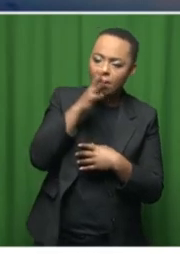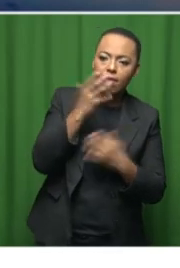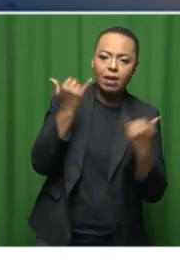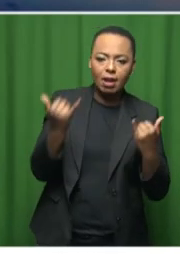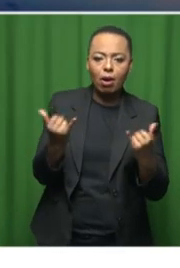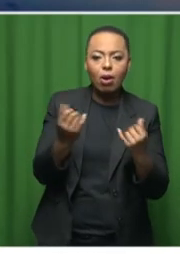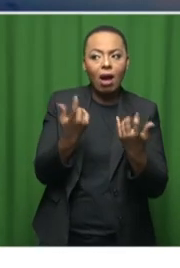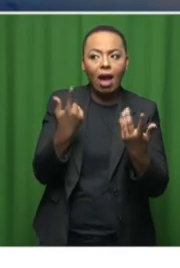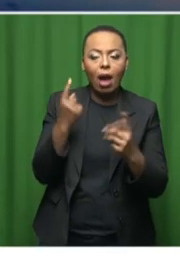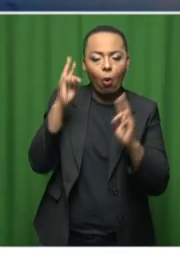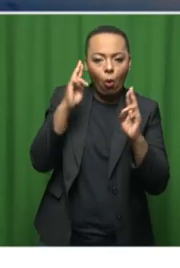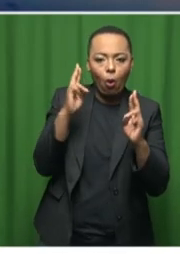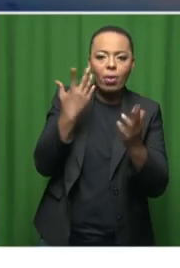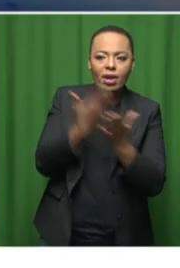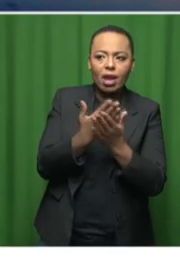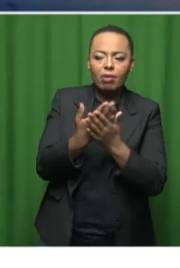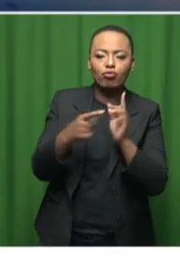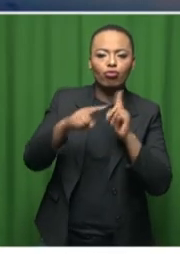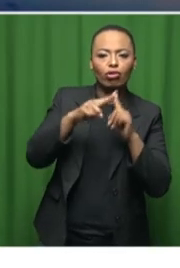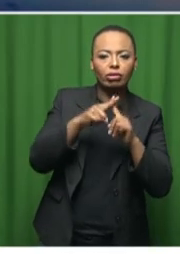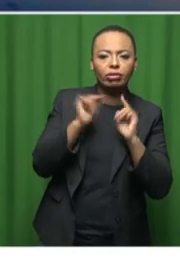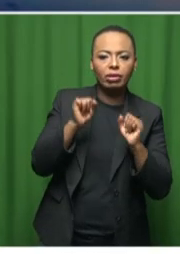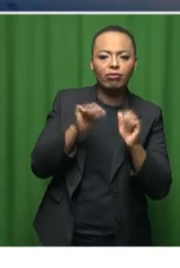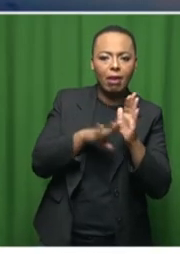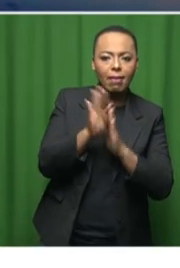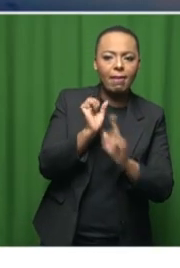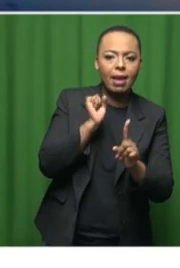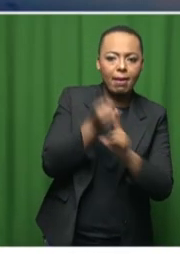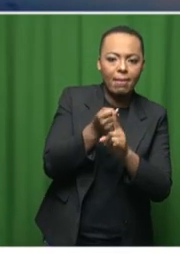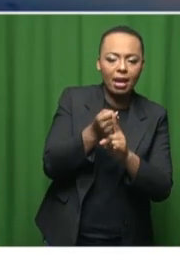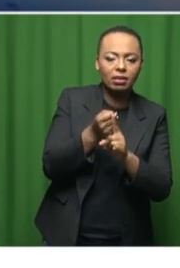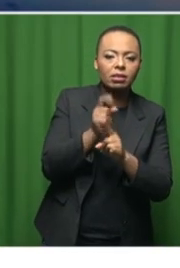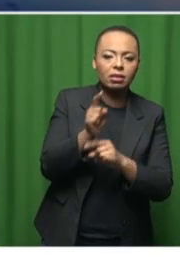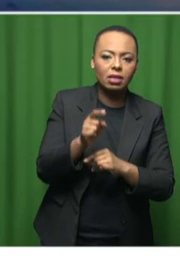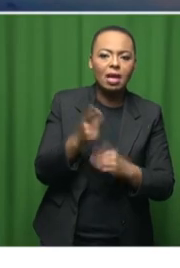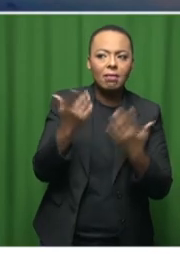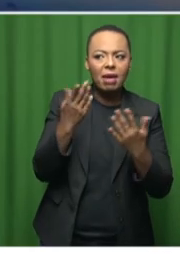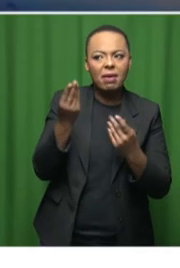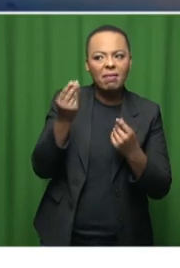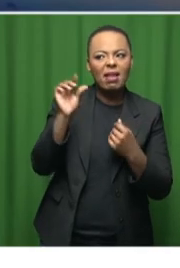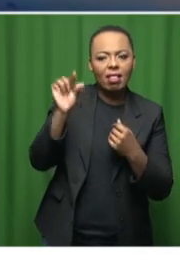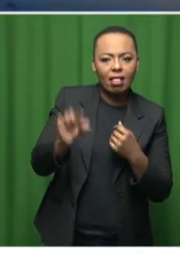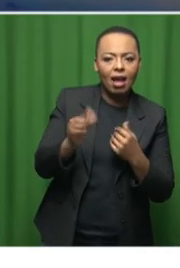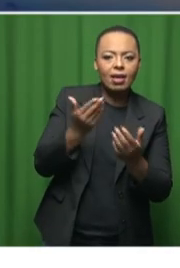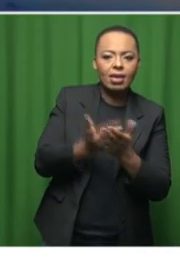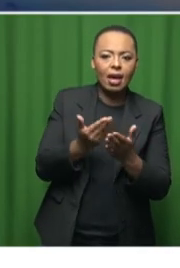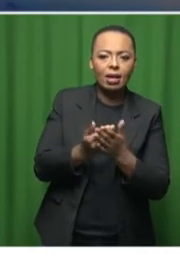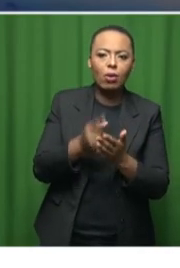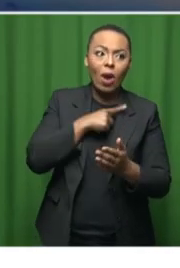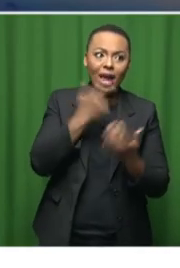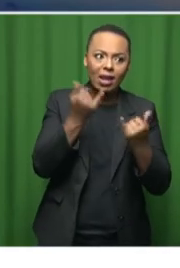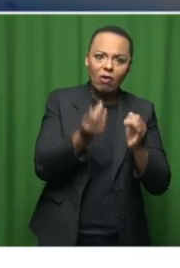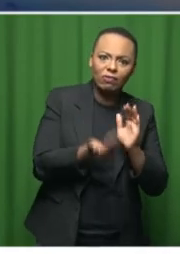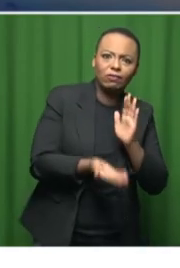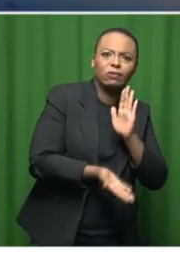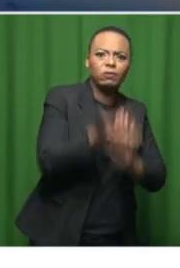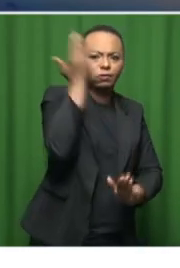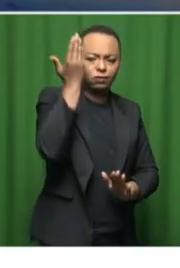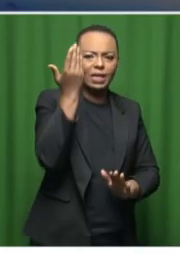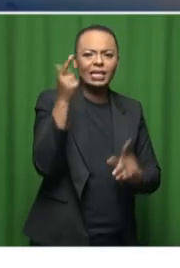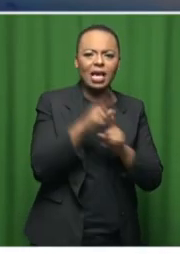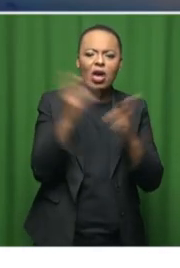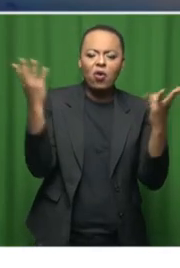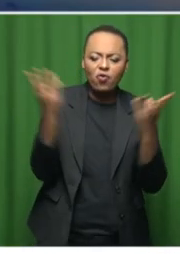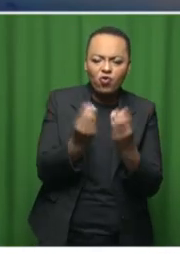actually have impact again on the fares. And I think they're going to go down. With the demand being so high, few seats, few airlines,